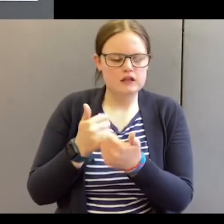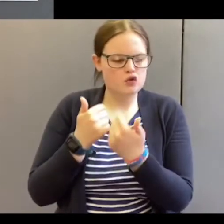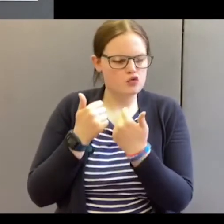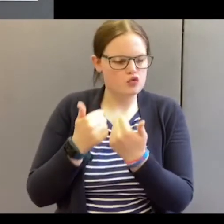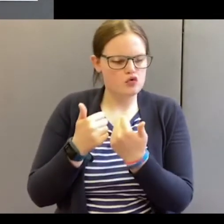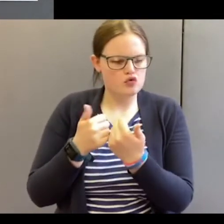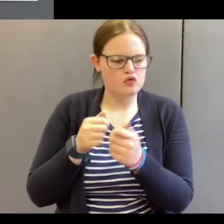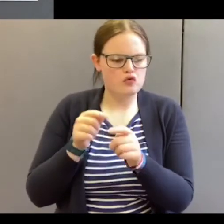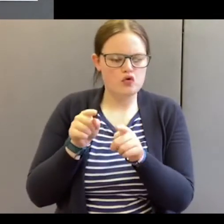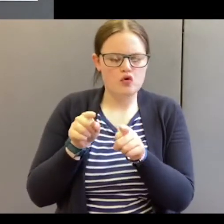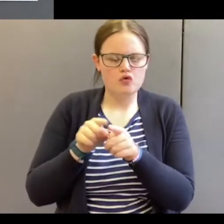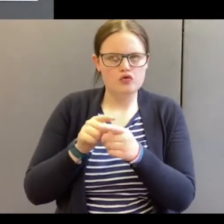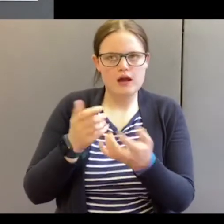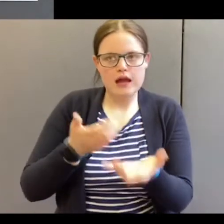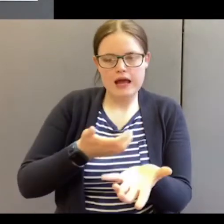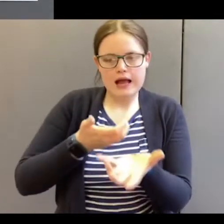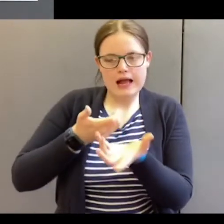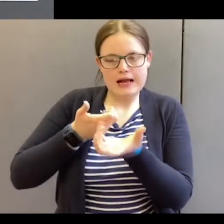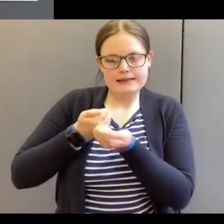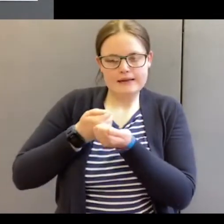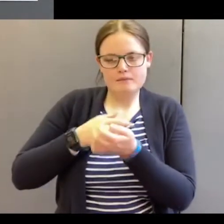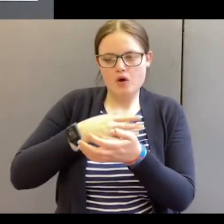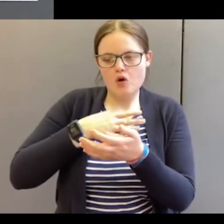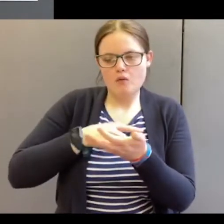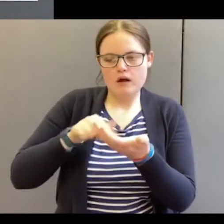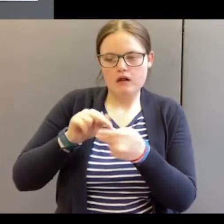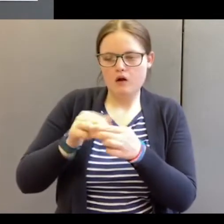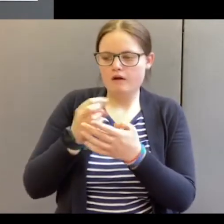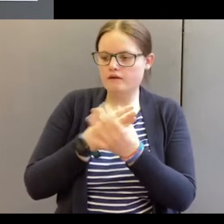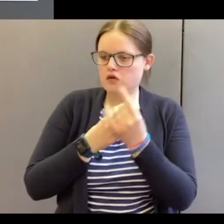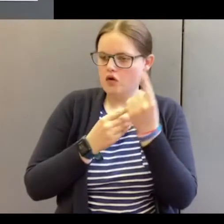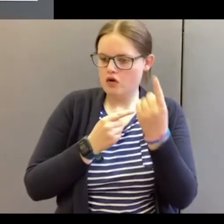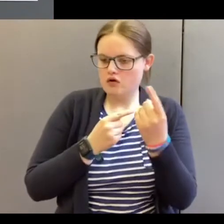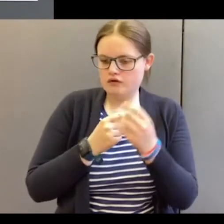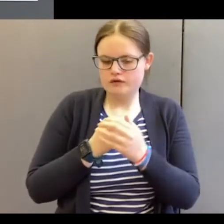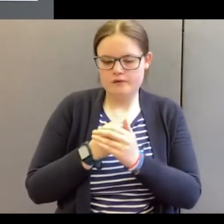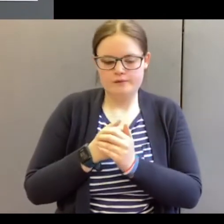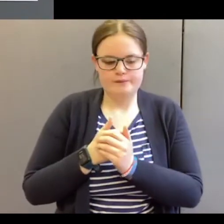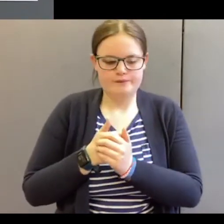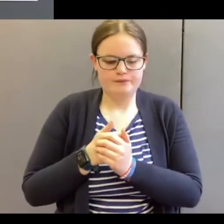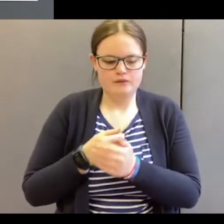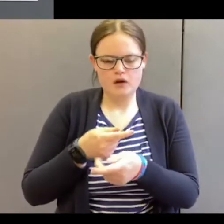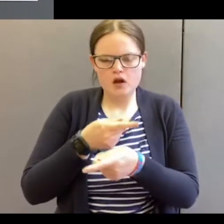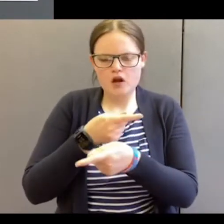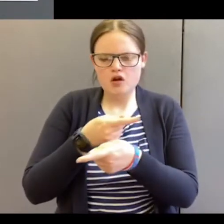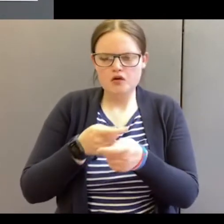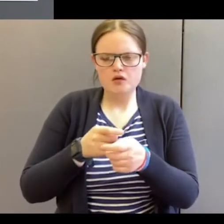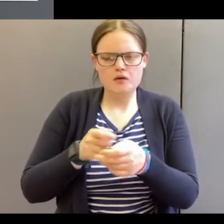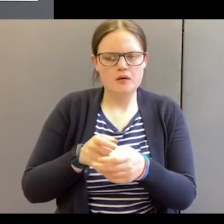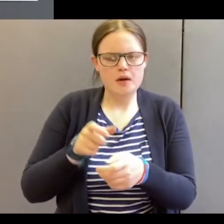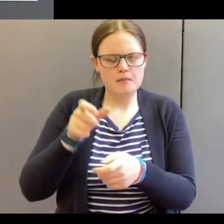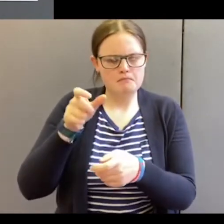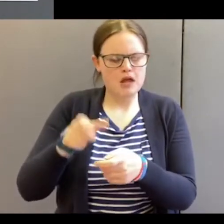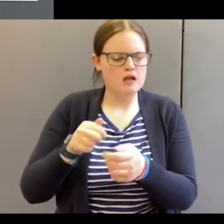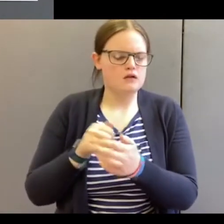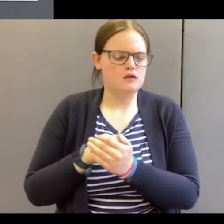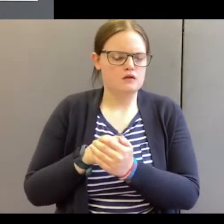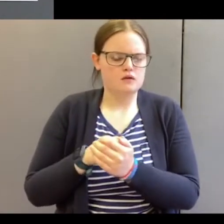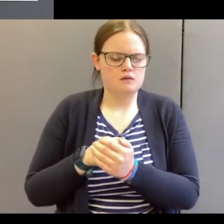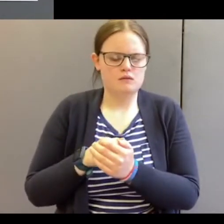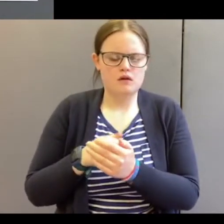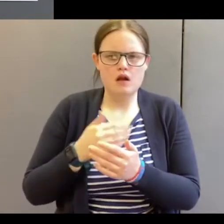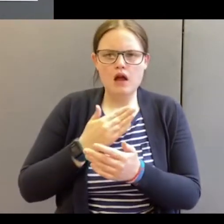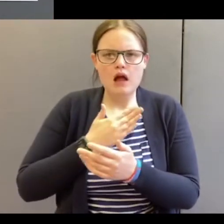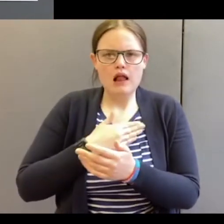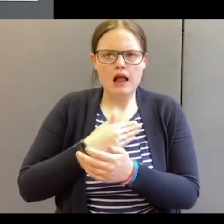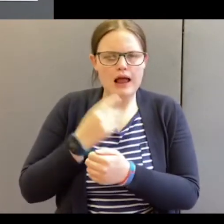and acceptable will of God. Are you the sort of person who